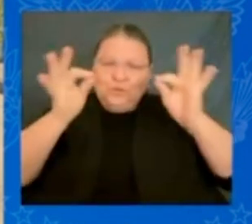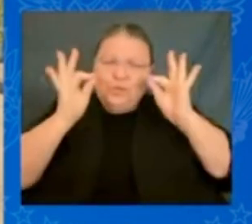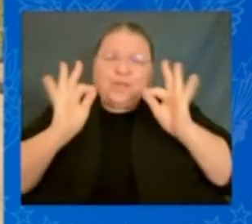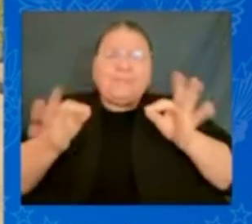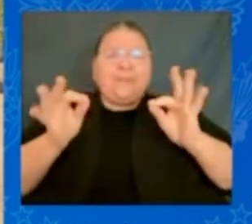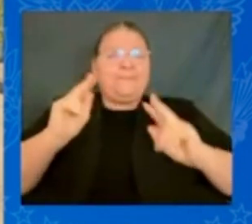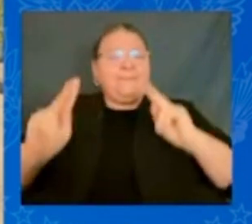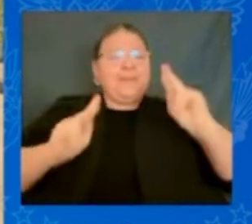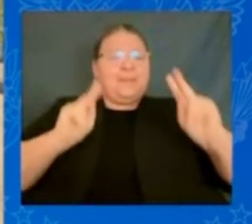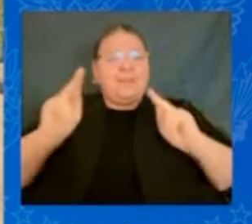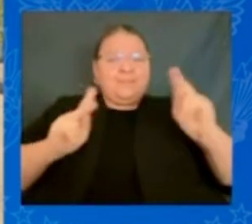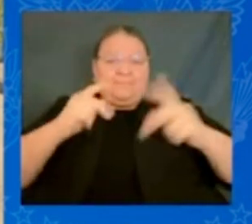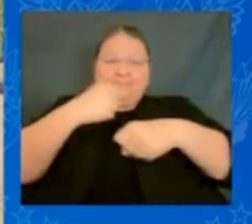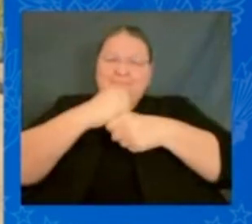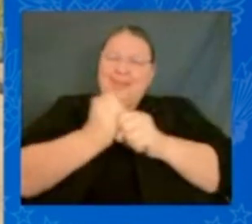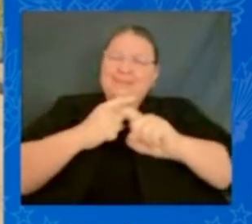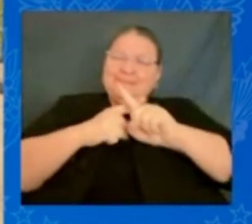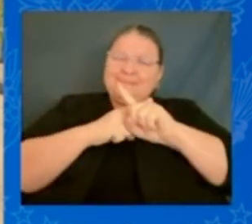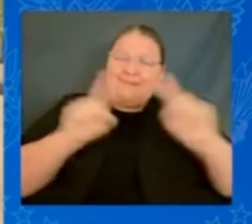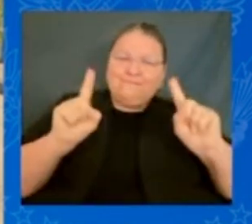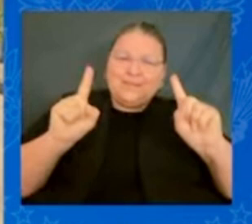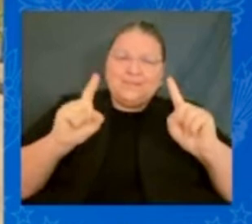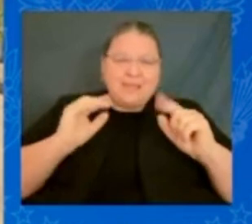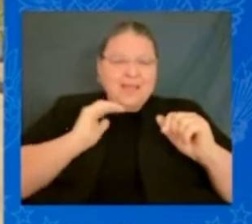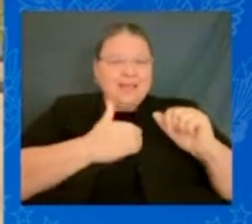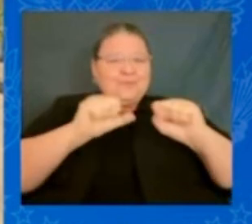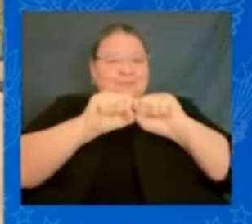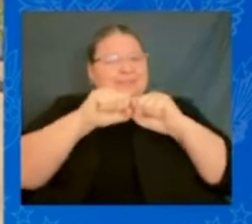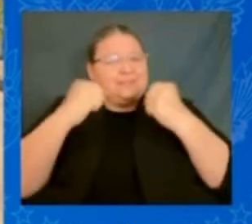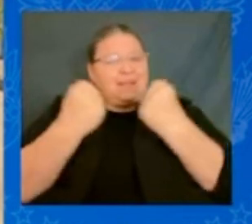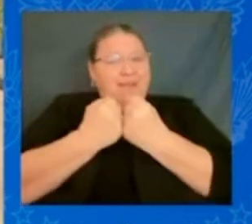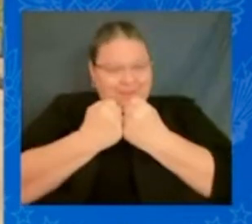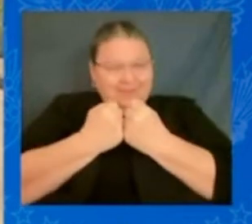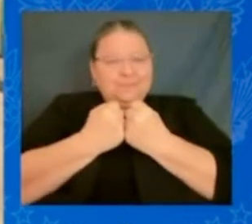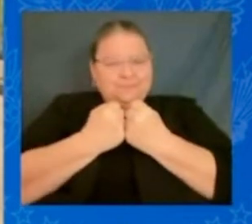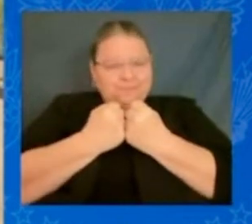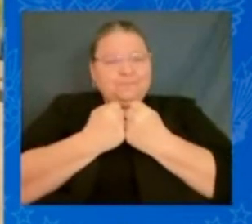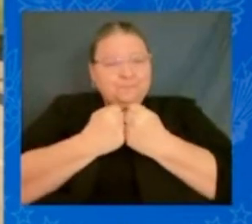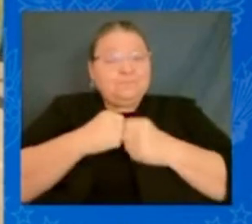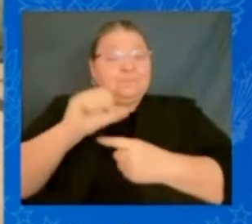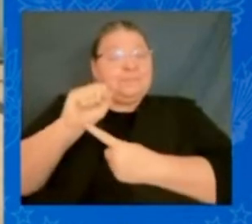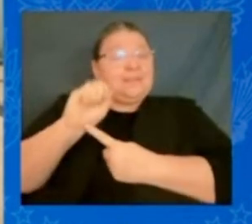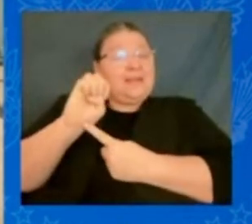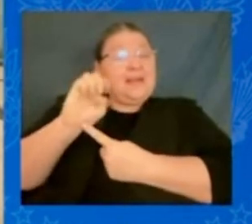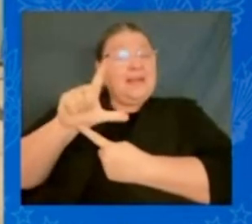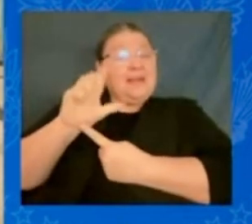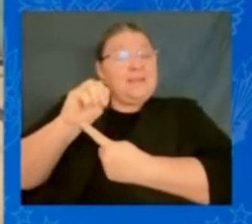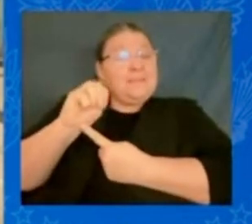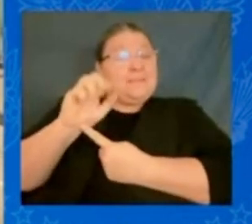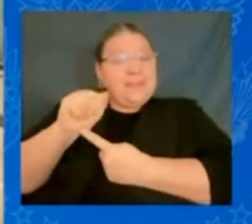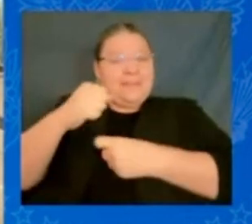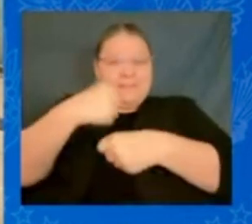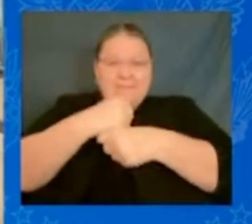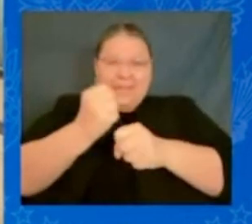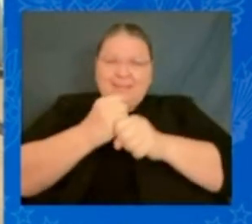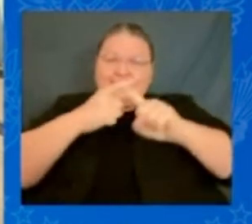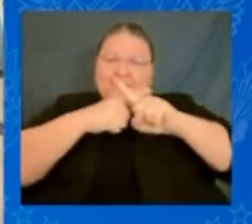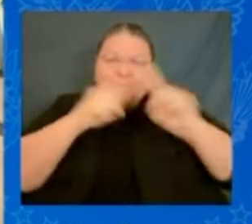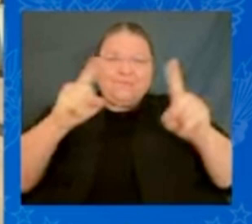difference in our society Selma has made a difference in our society